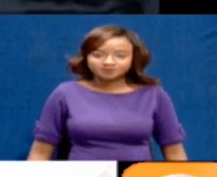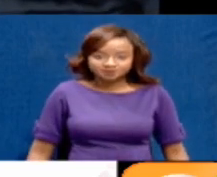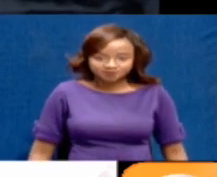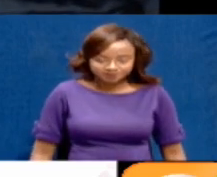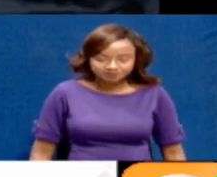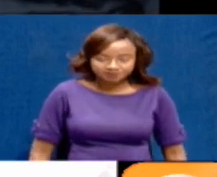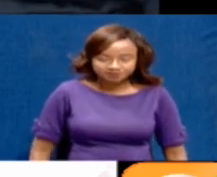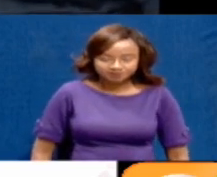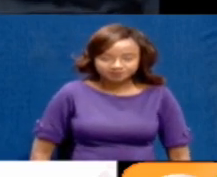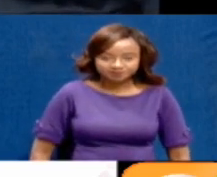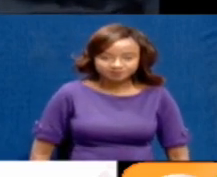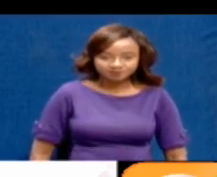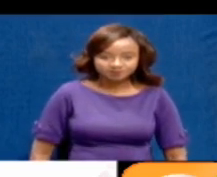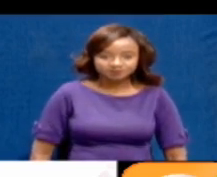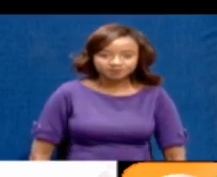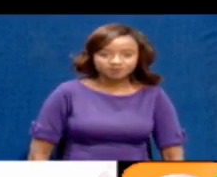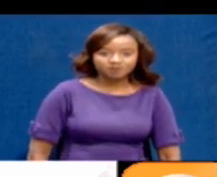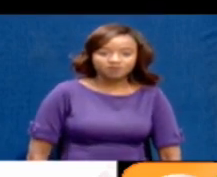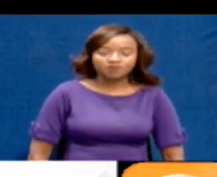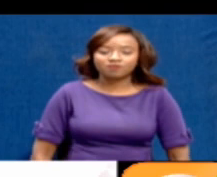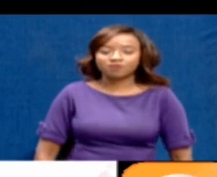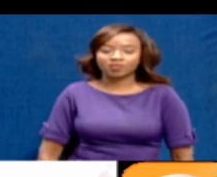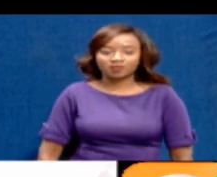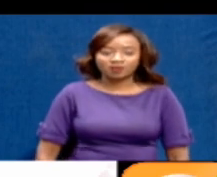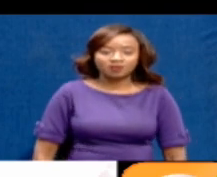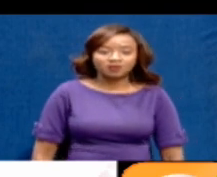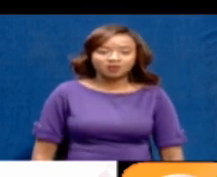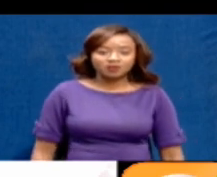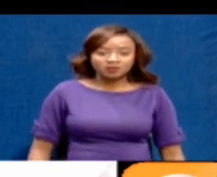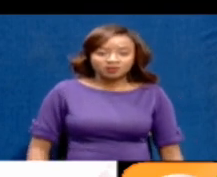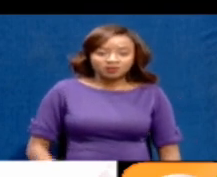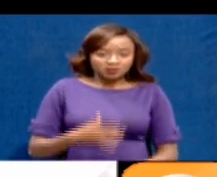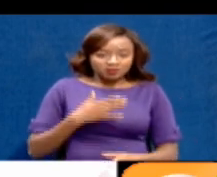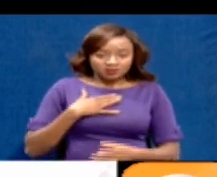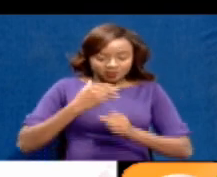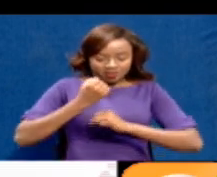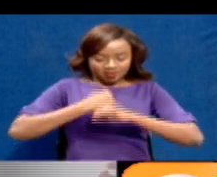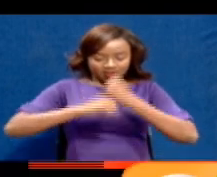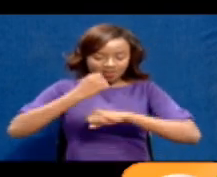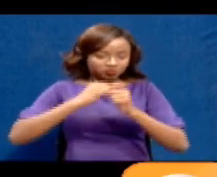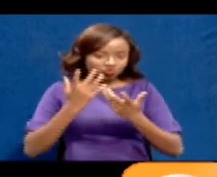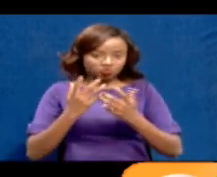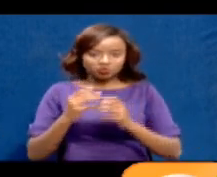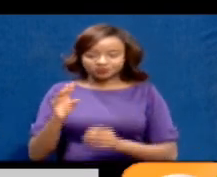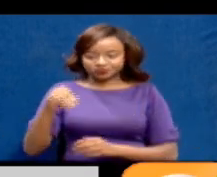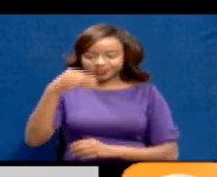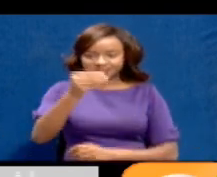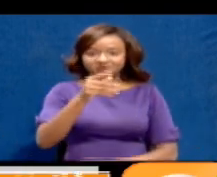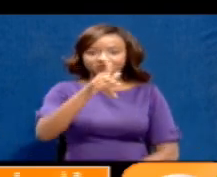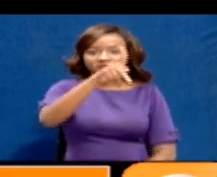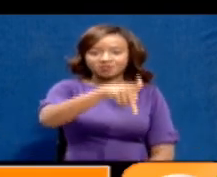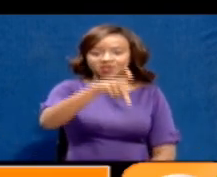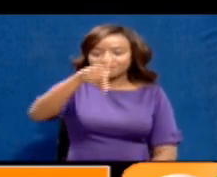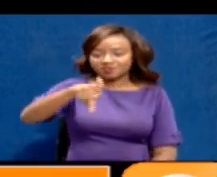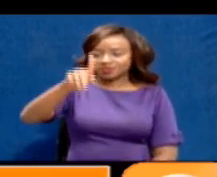I think what we did was to provide the necessary protective gear. That is the PPEs.